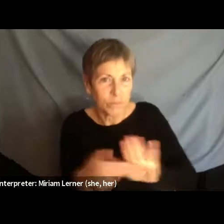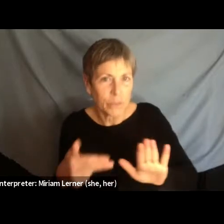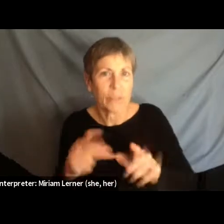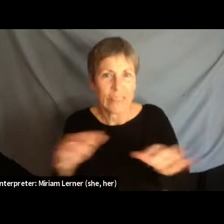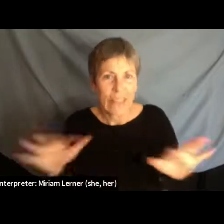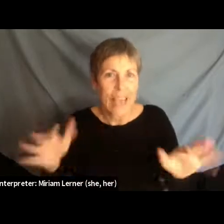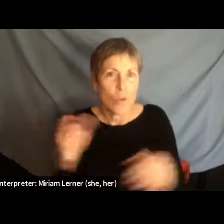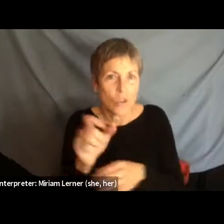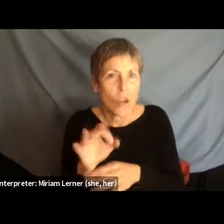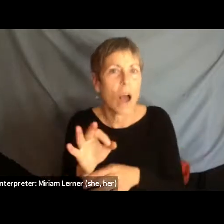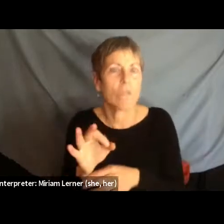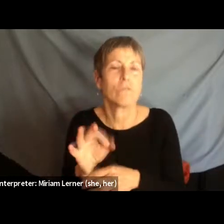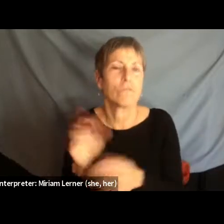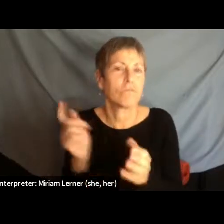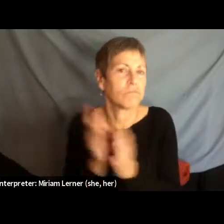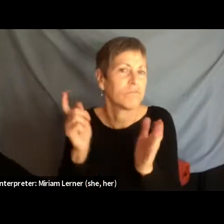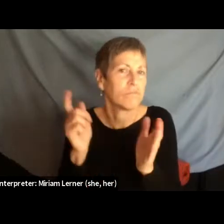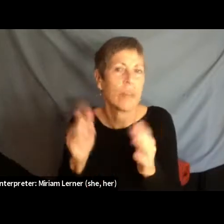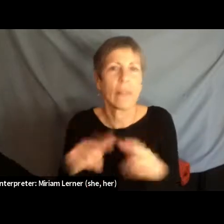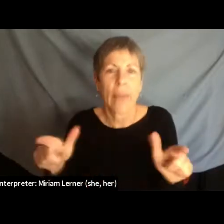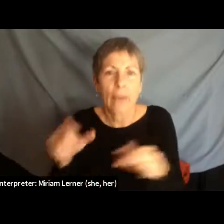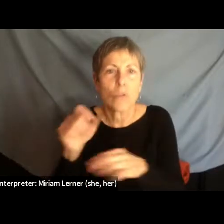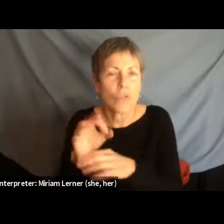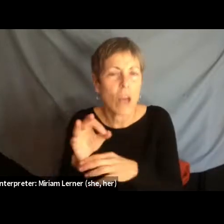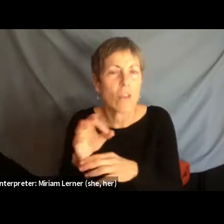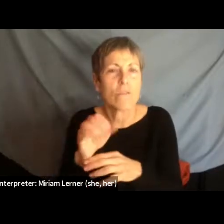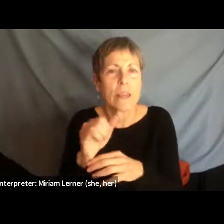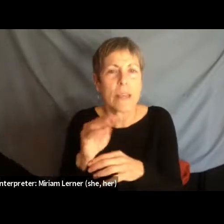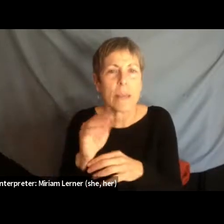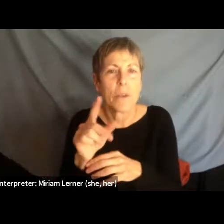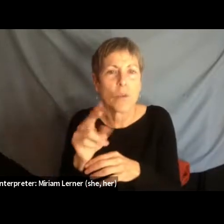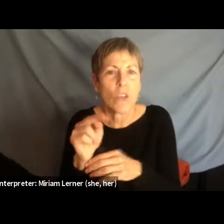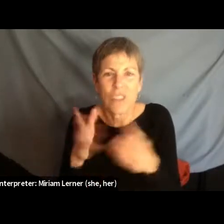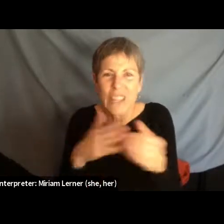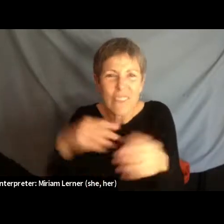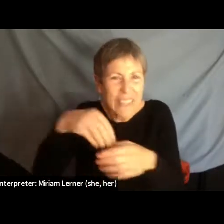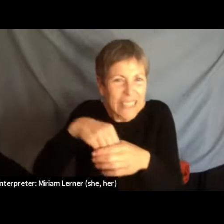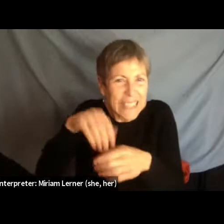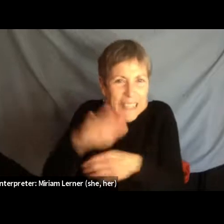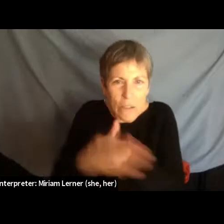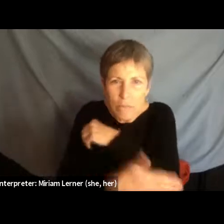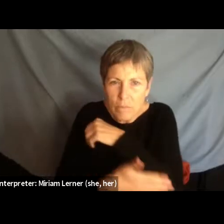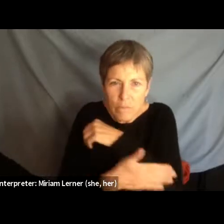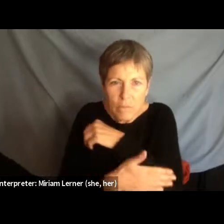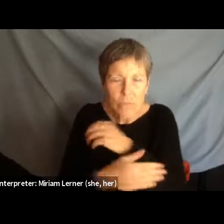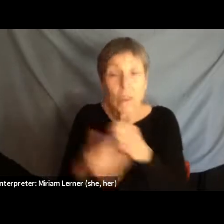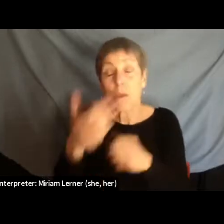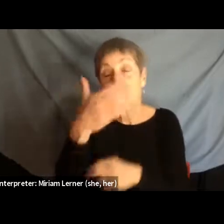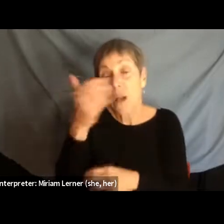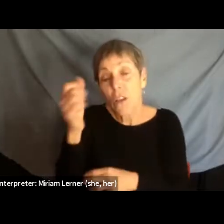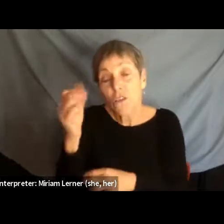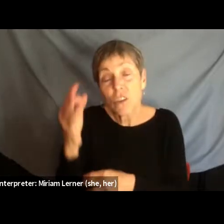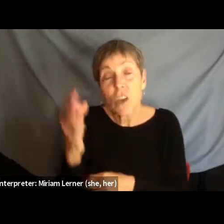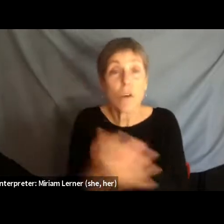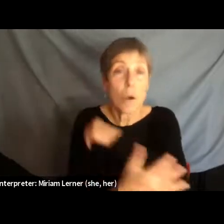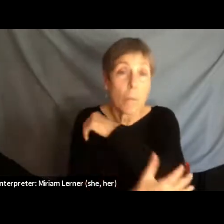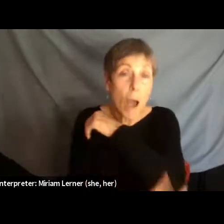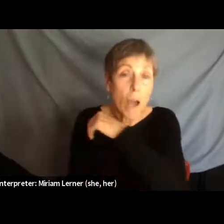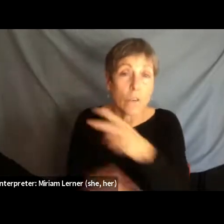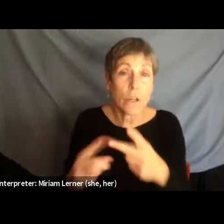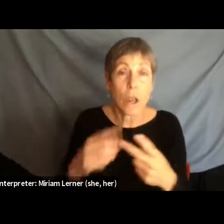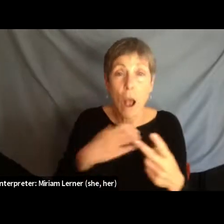as I said, are structural. They operate through poverty, hunger, marginalization, discrimination.